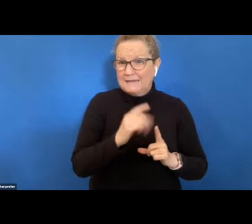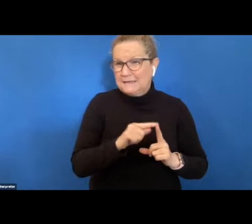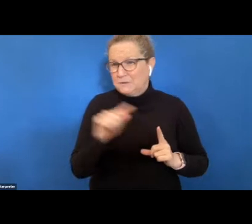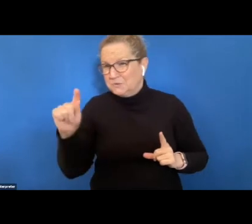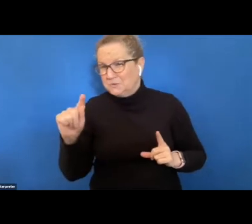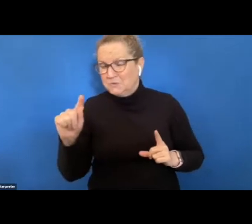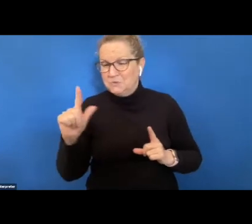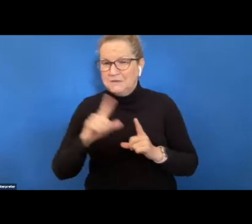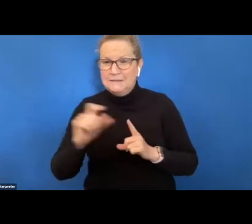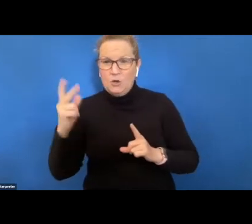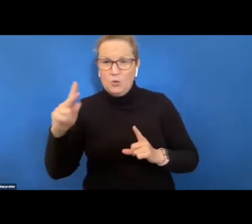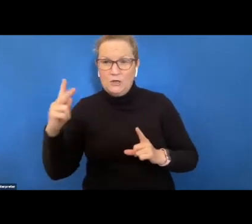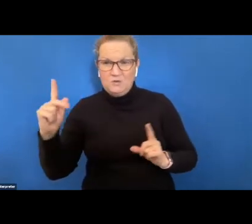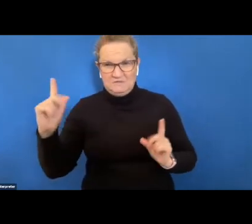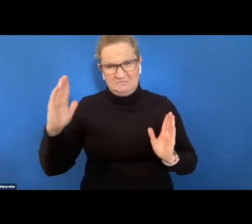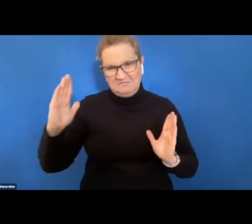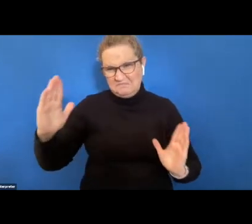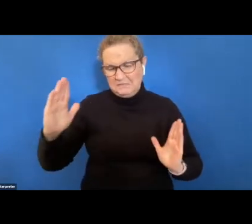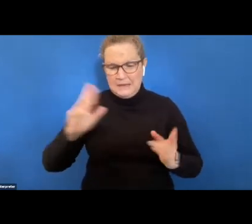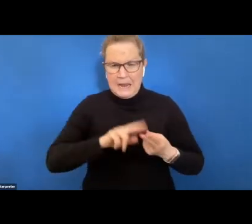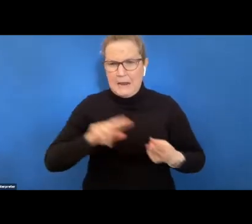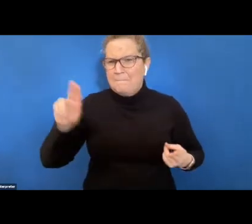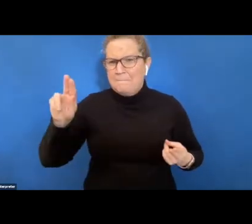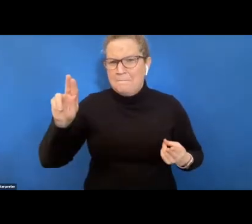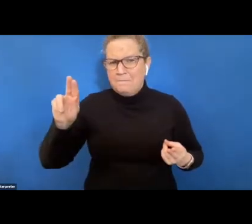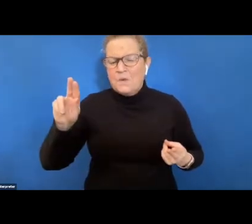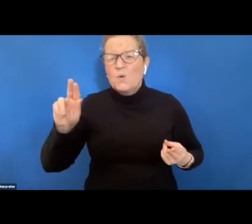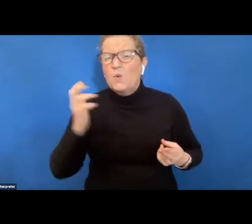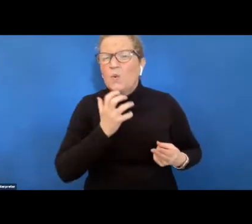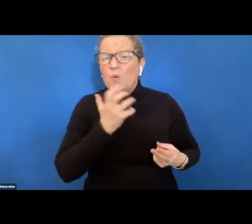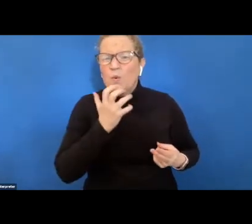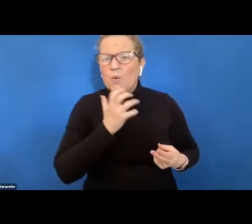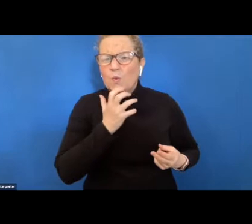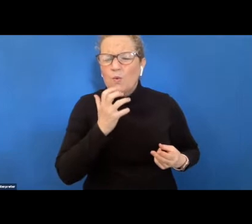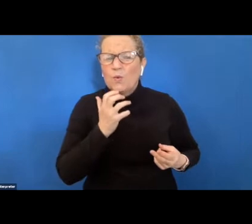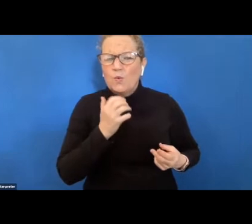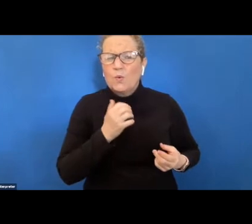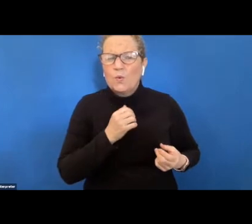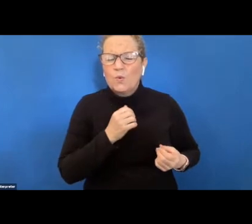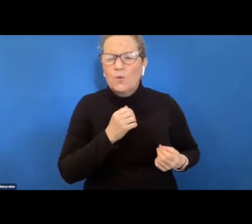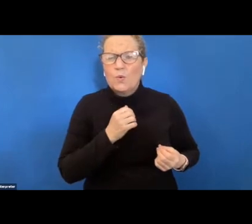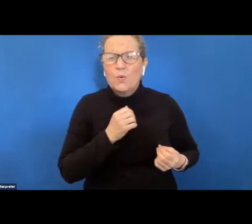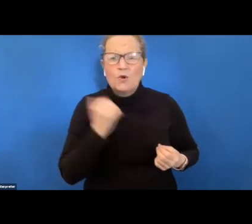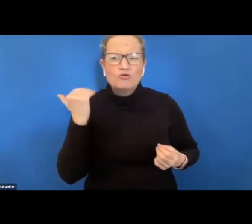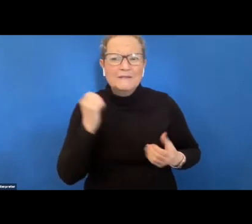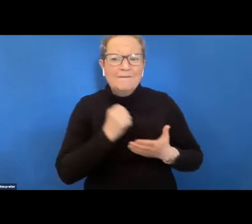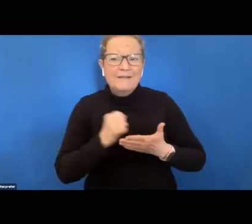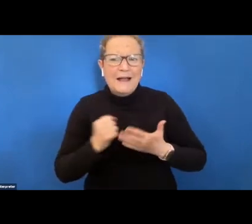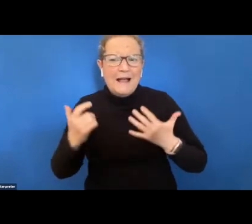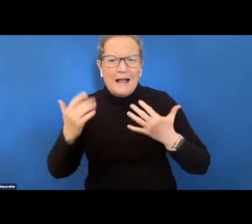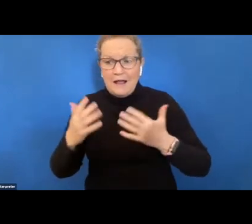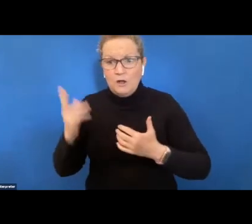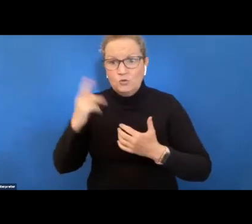2020. this is significant given that according to recent figures 21 percent of darabin residents